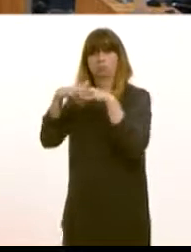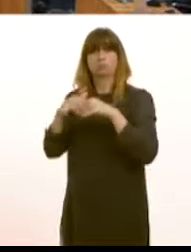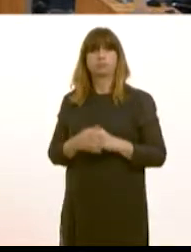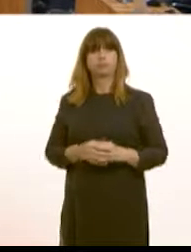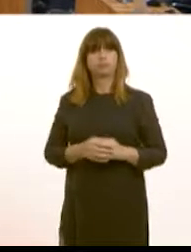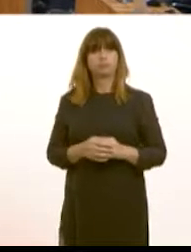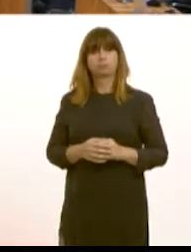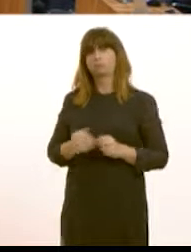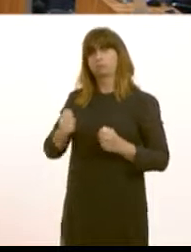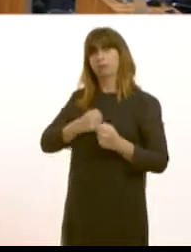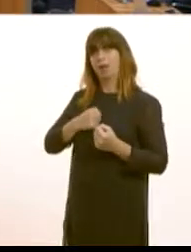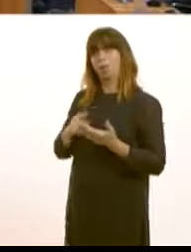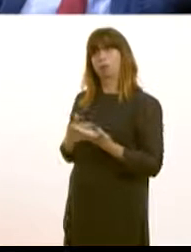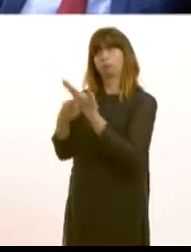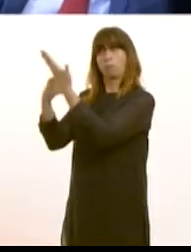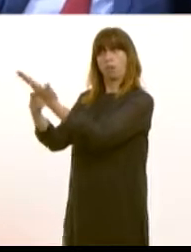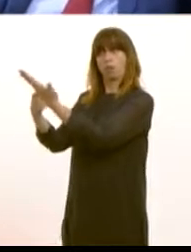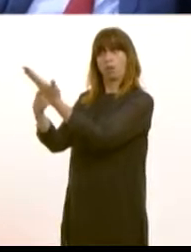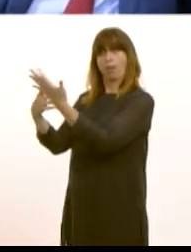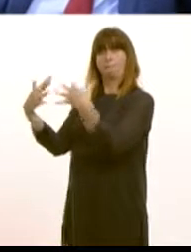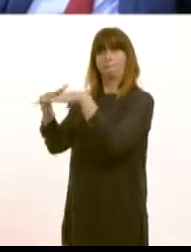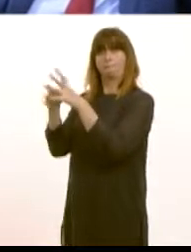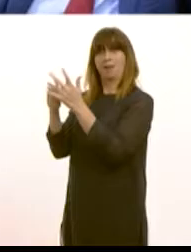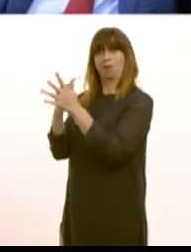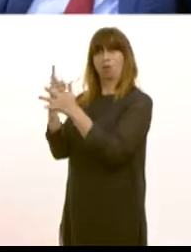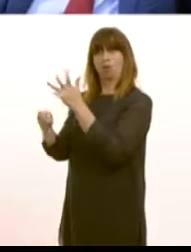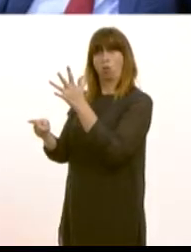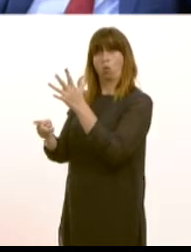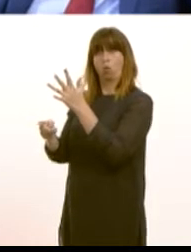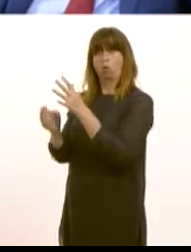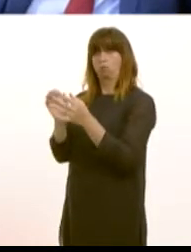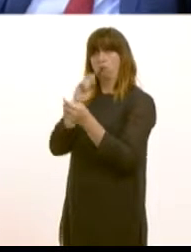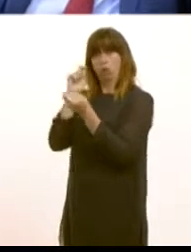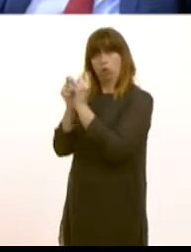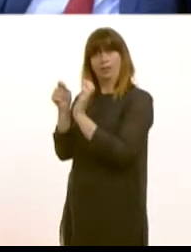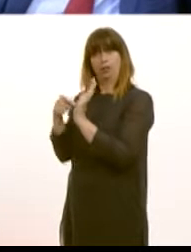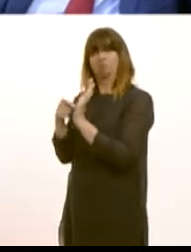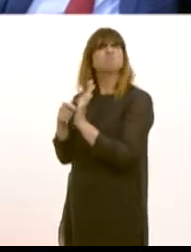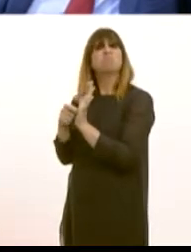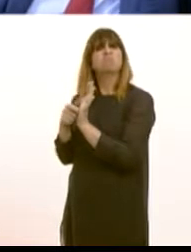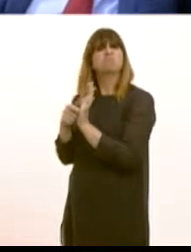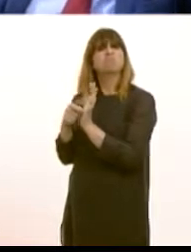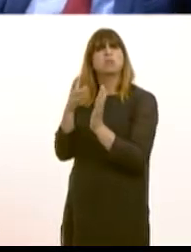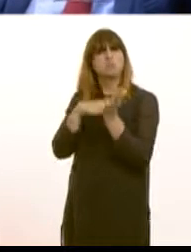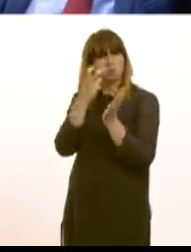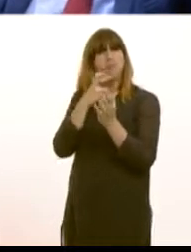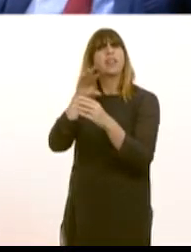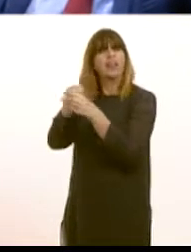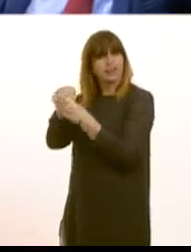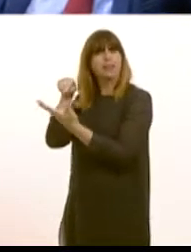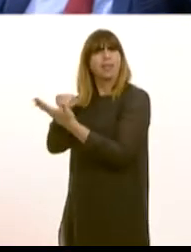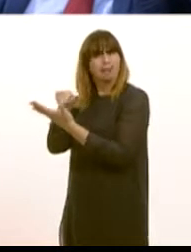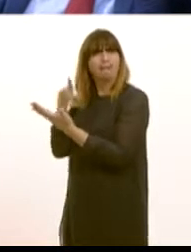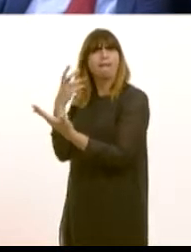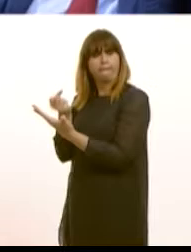change the current proposals for the Metro and he will know of course that Monmouth is part of the Metro in terms of its future development